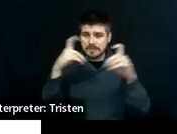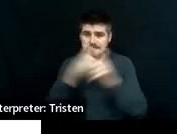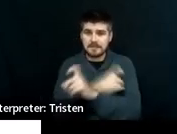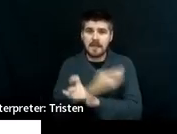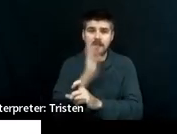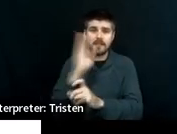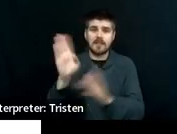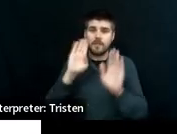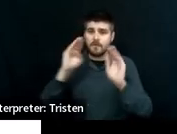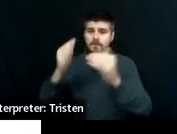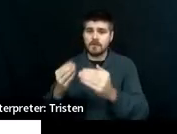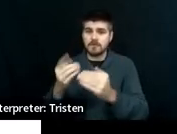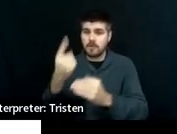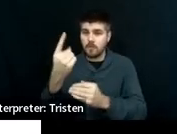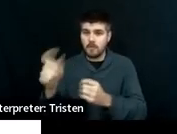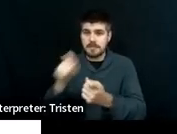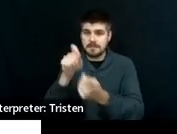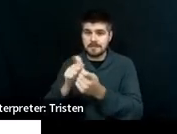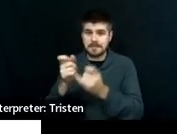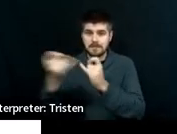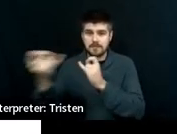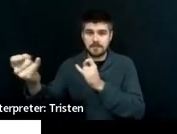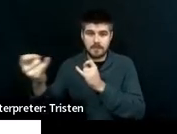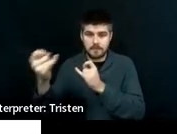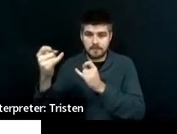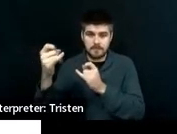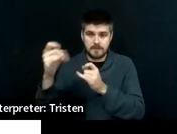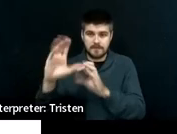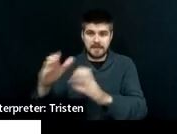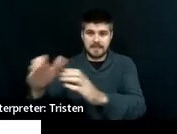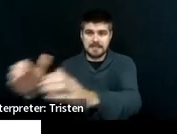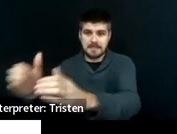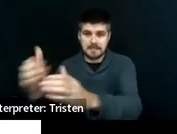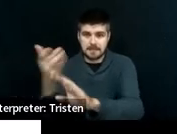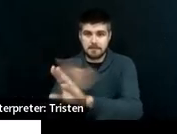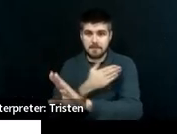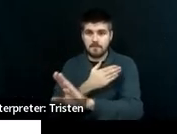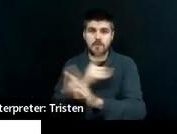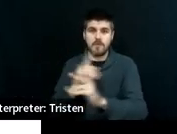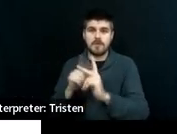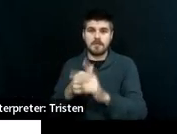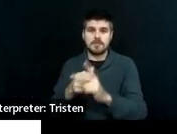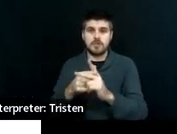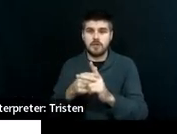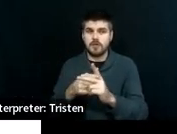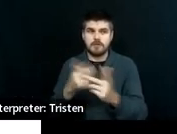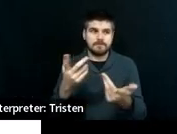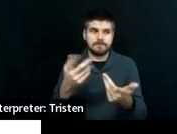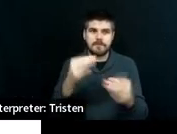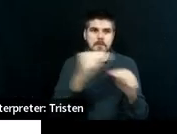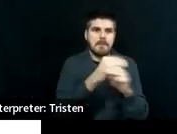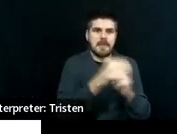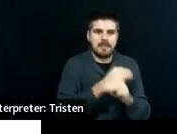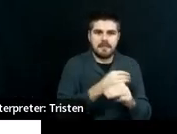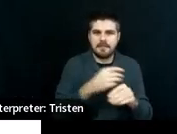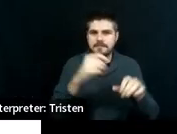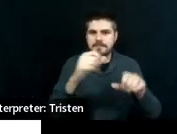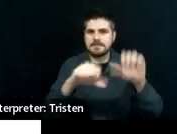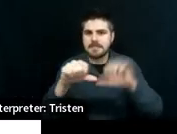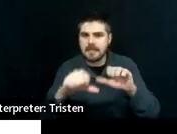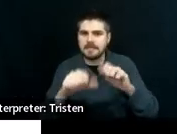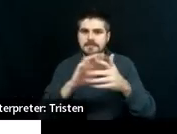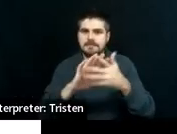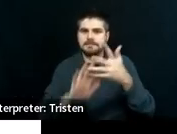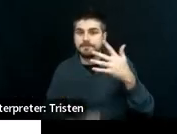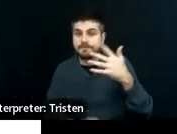before they tackle the STEM, the math and science. And so we